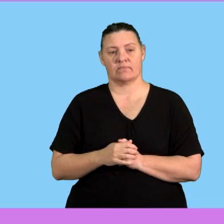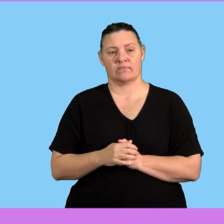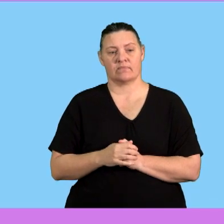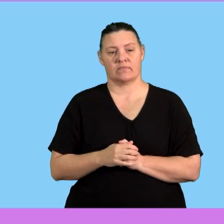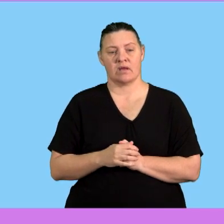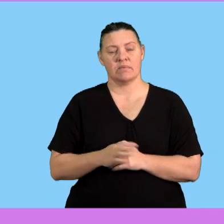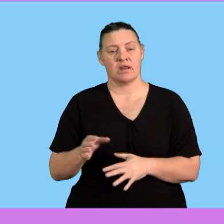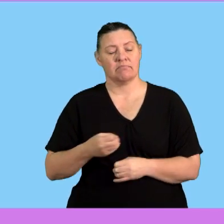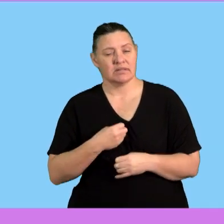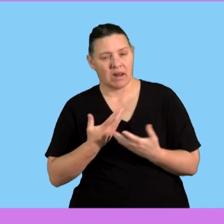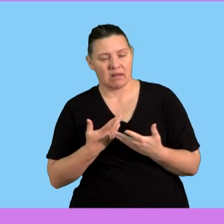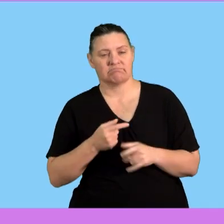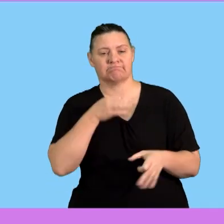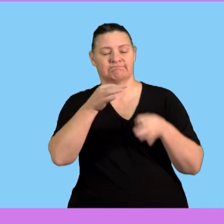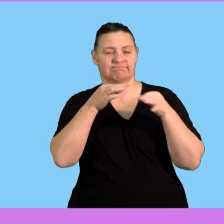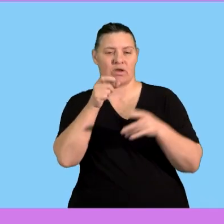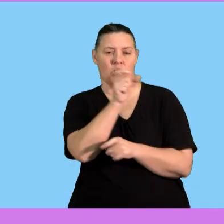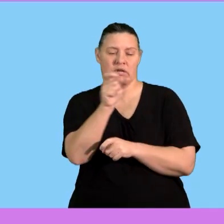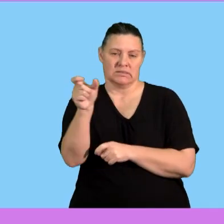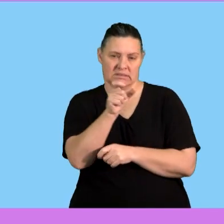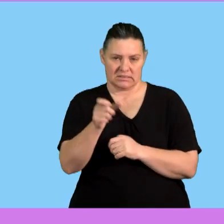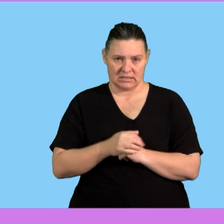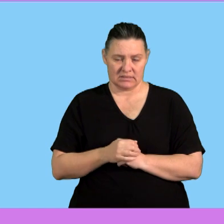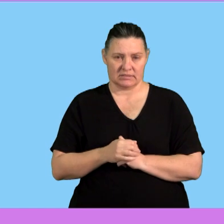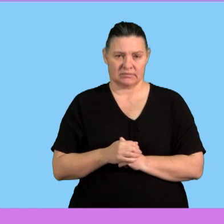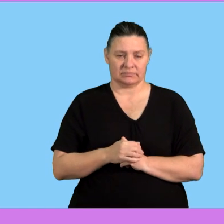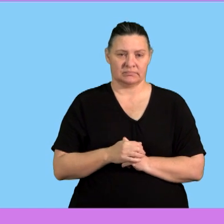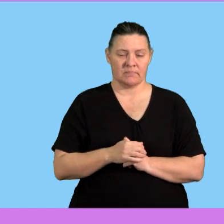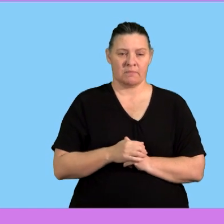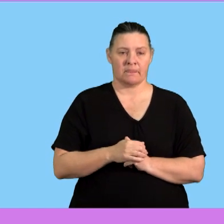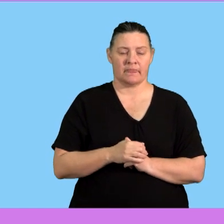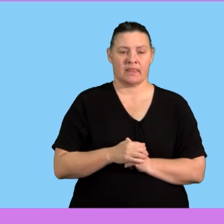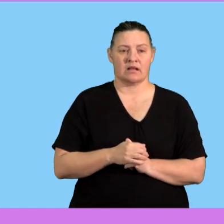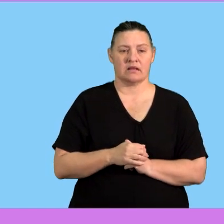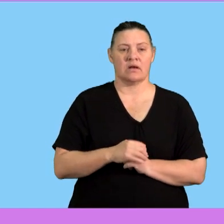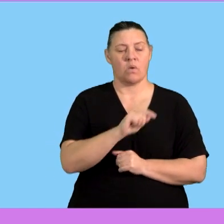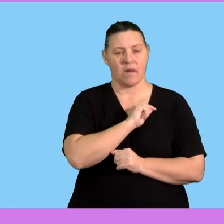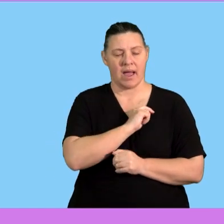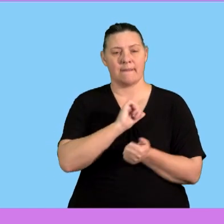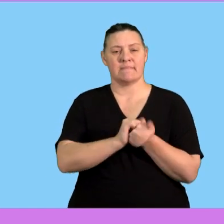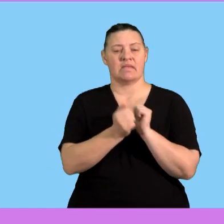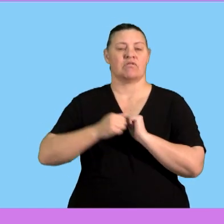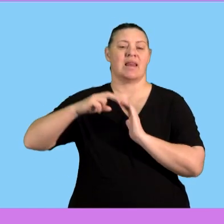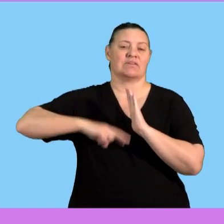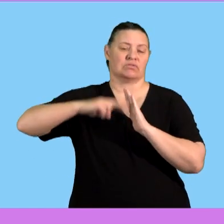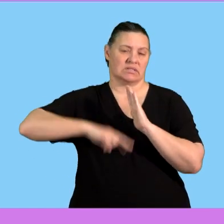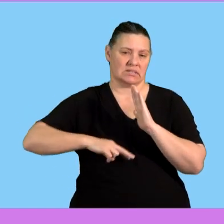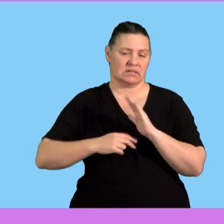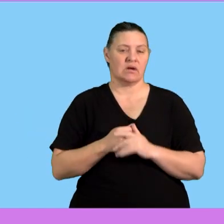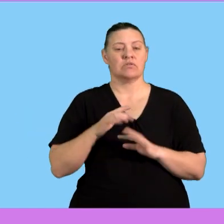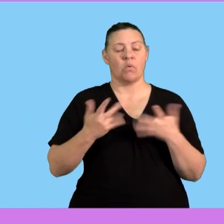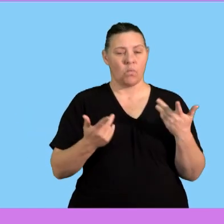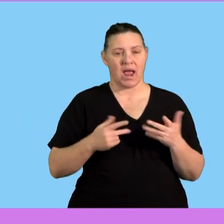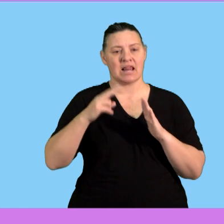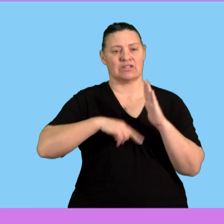express yourself verbally guys that's very important that's why our subject is called mathematical literacy